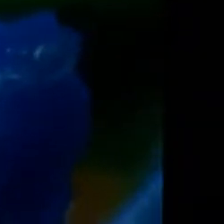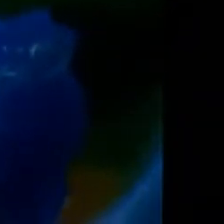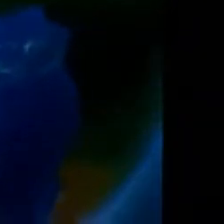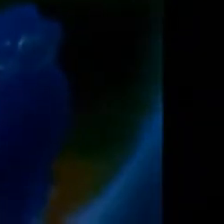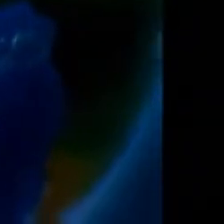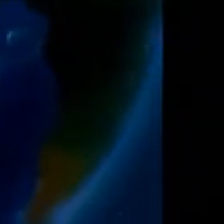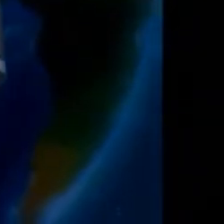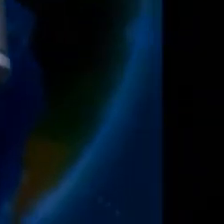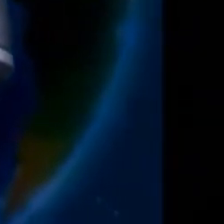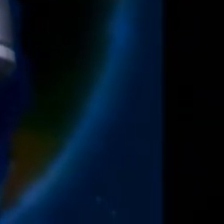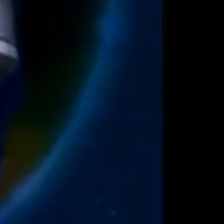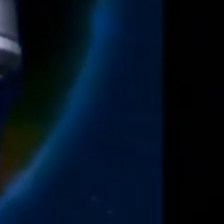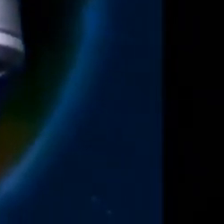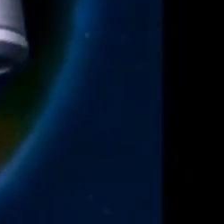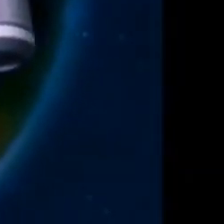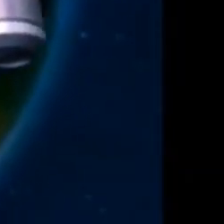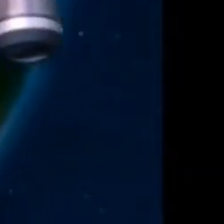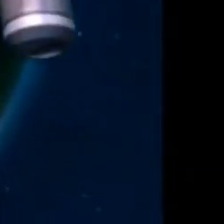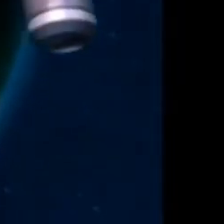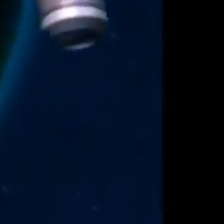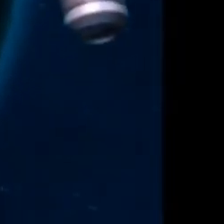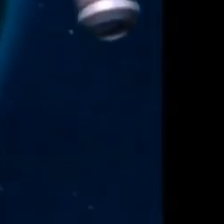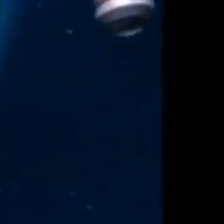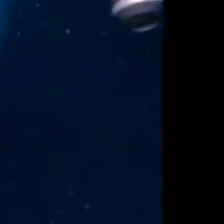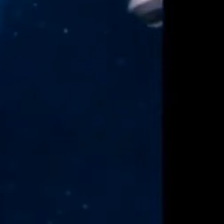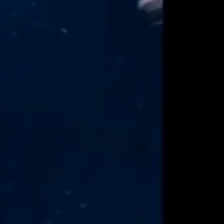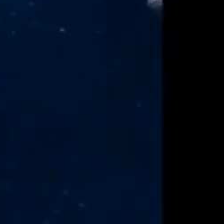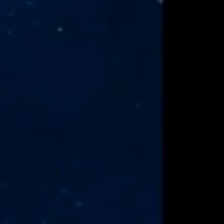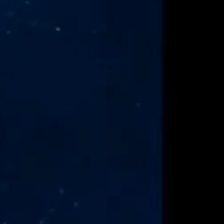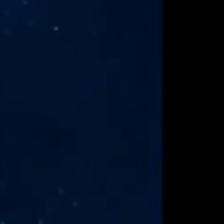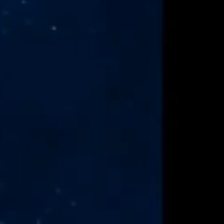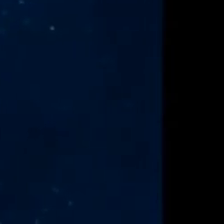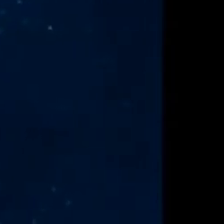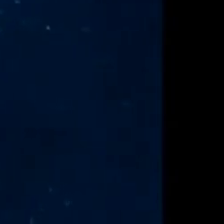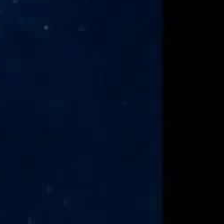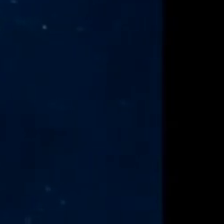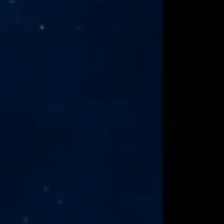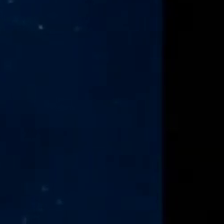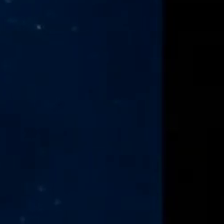Thank you for today. I'm going back to the kitchen.